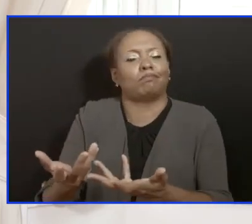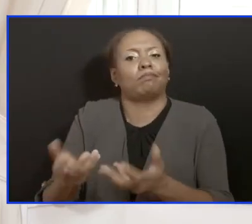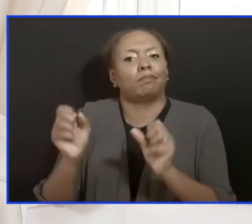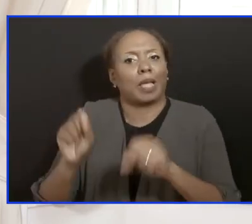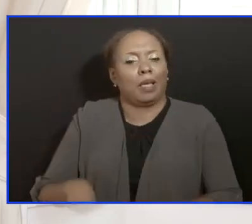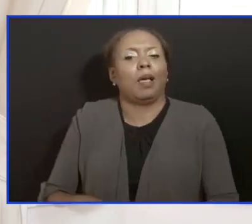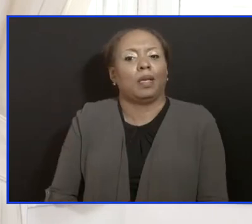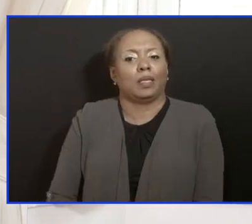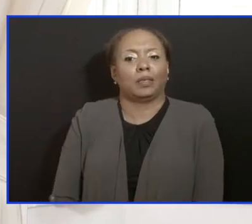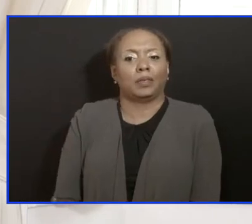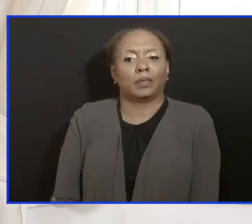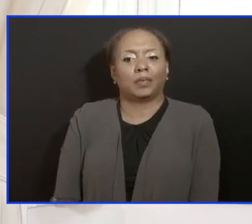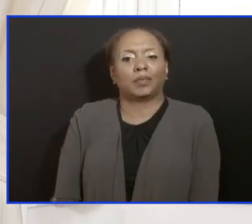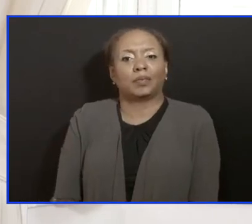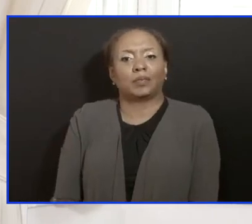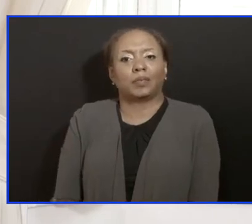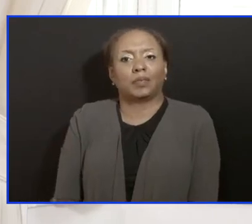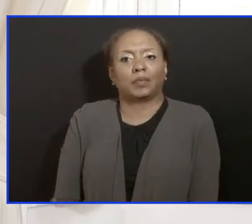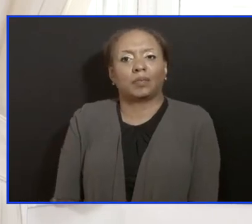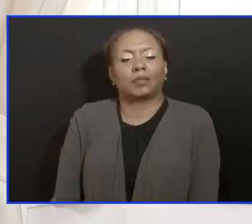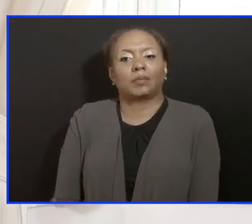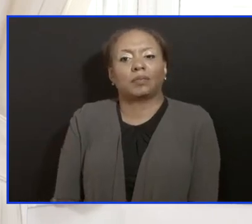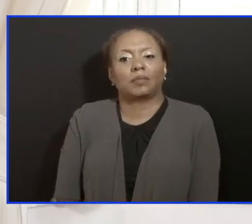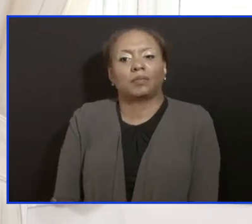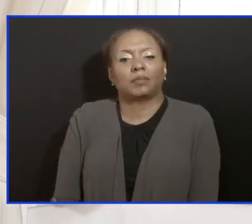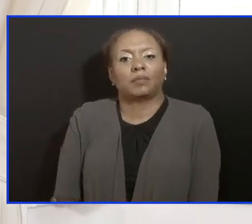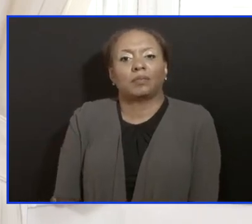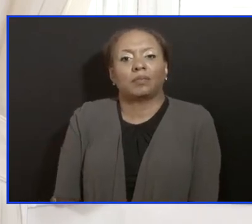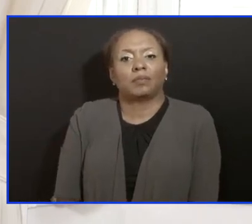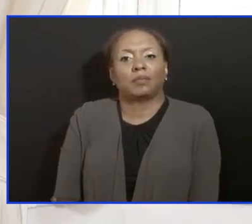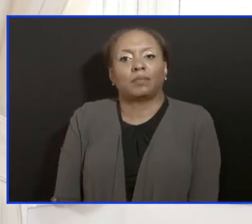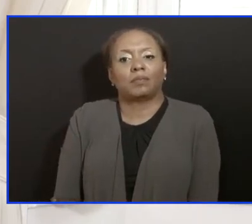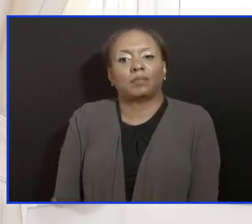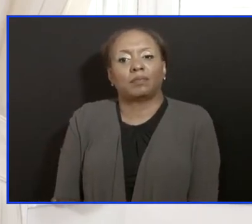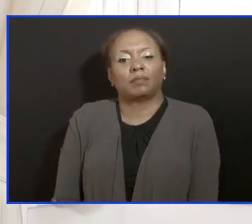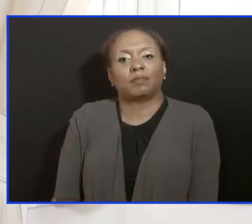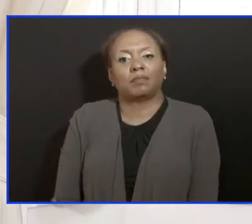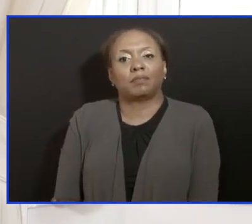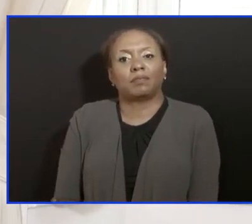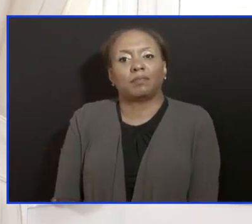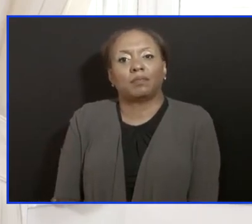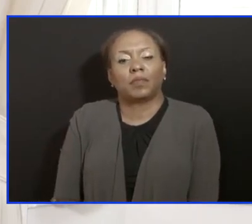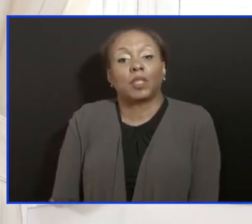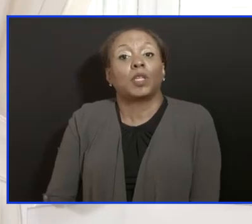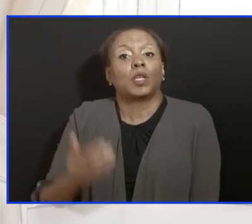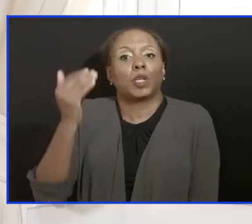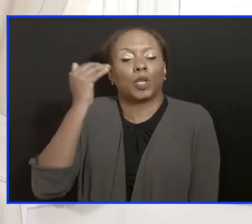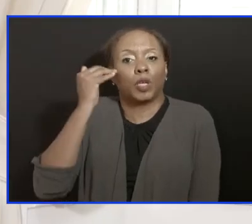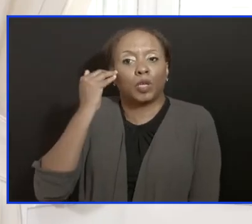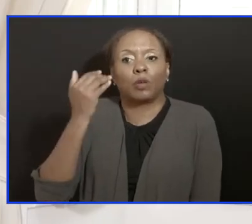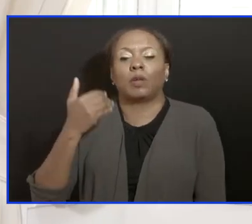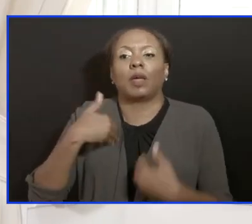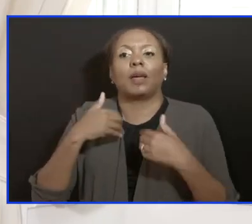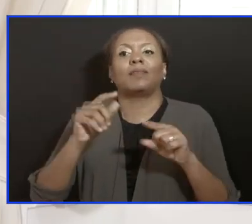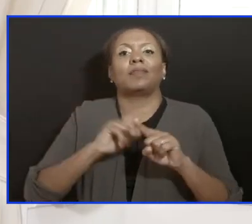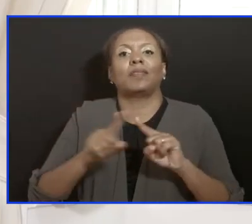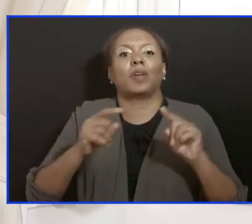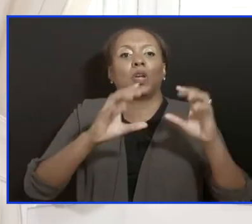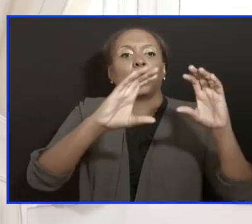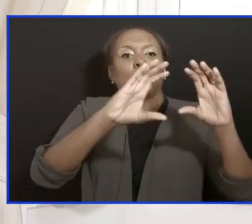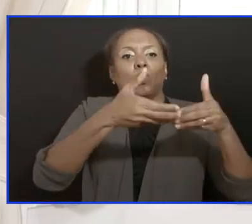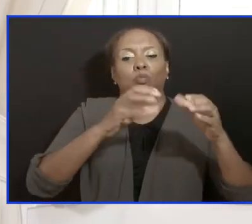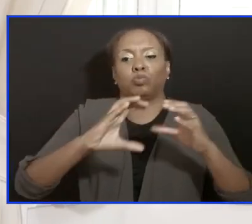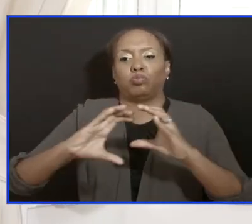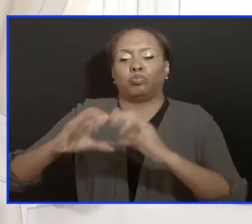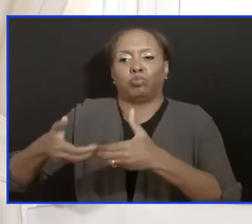time. The reason why we attempt to flag persons either red or yellow is because we want for you to